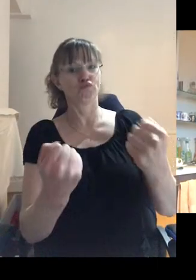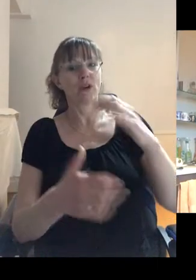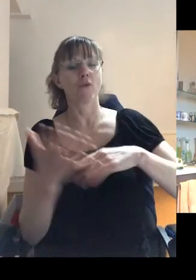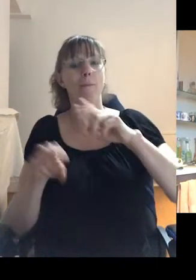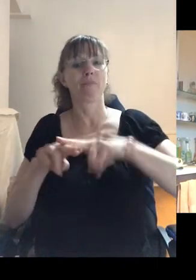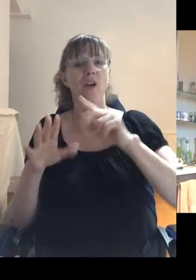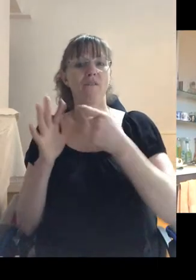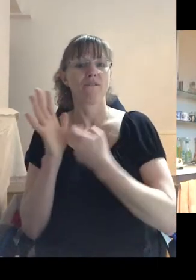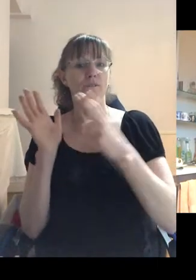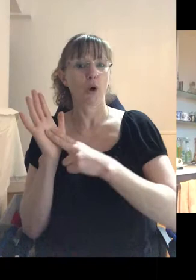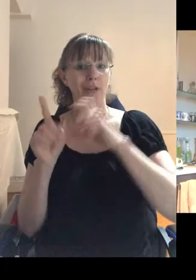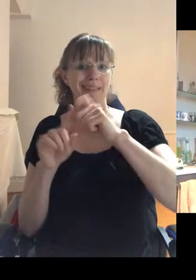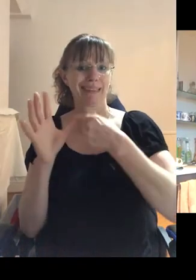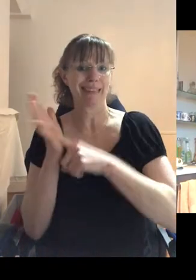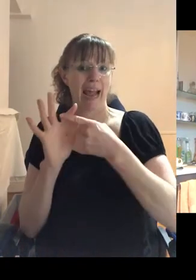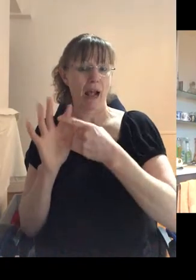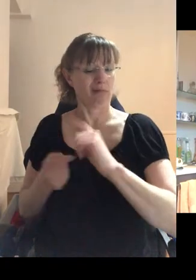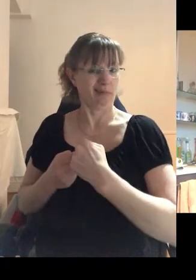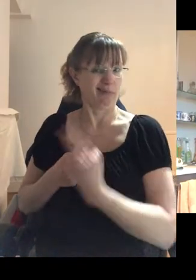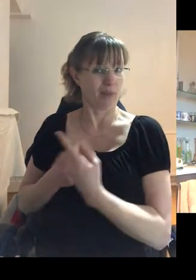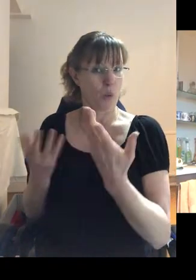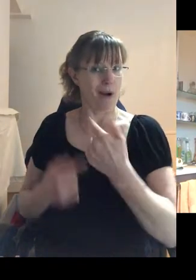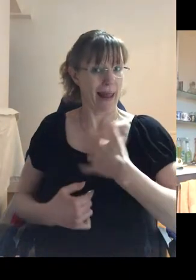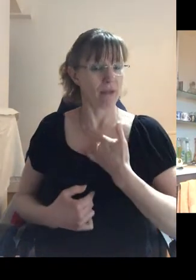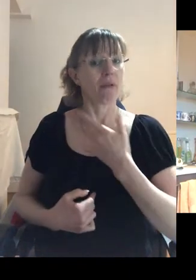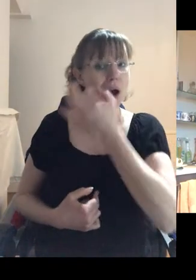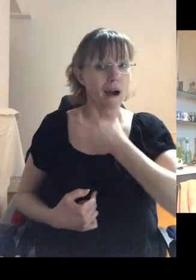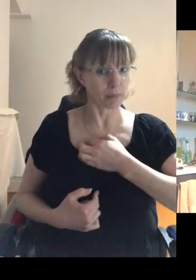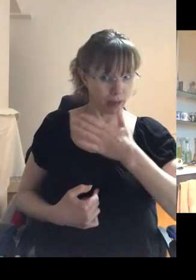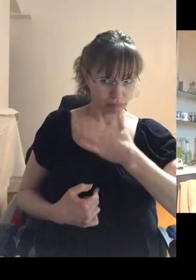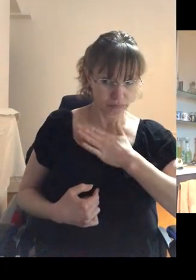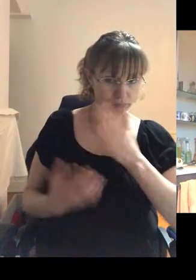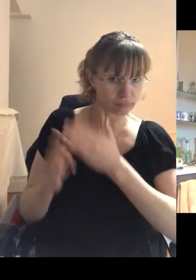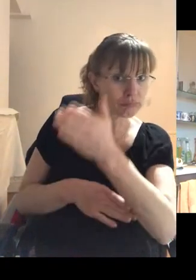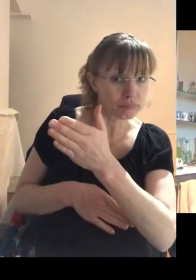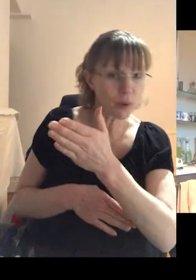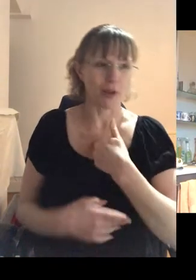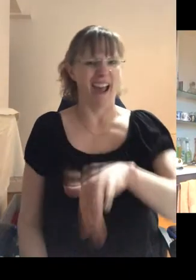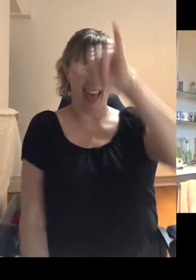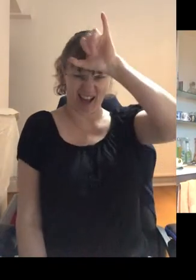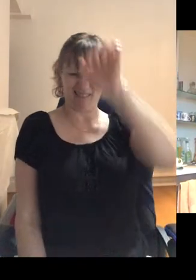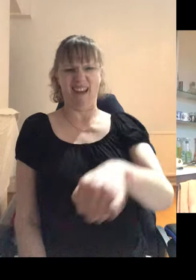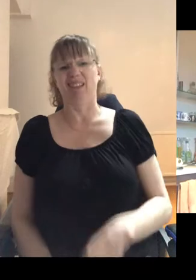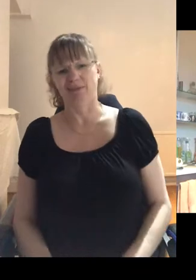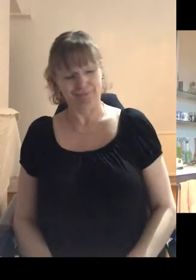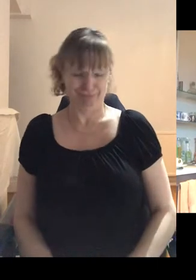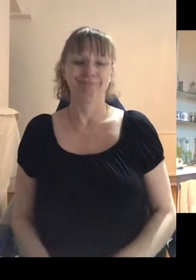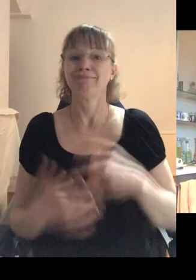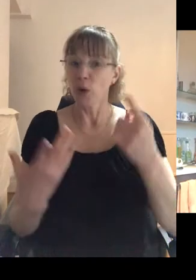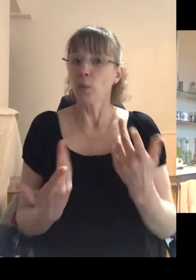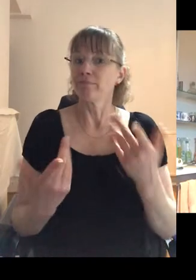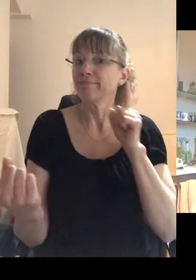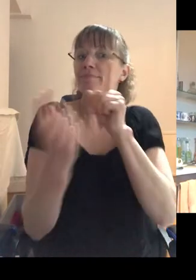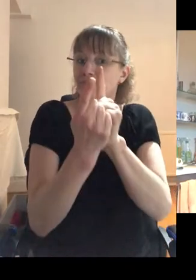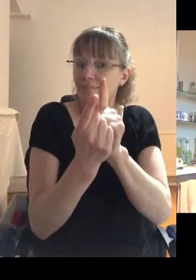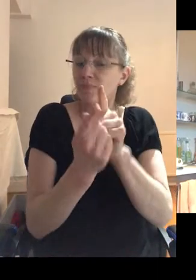Ferndale, which is just next door. Uh, and would I like to go sometime? And so I said, hell yes, I would. Uh, and so I